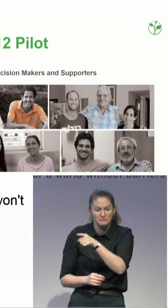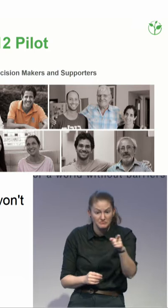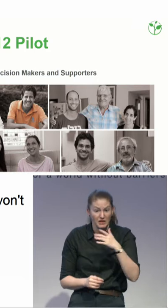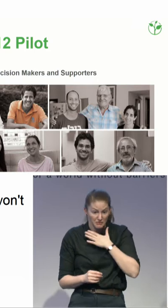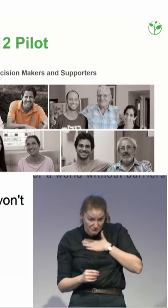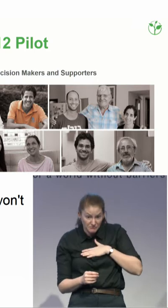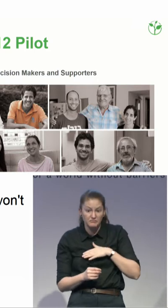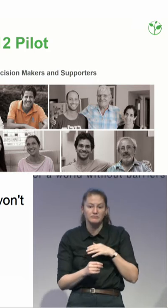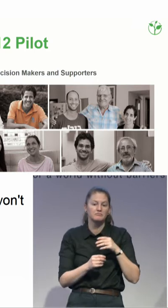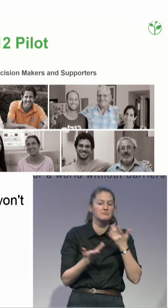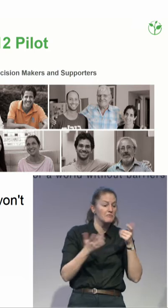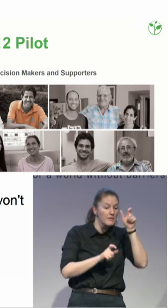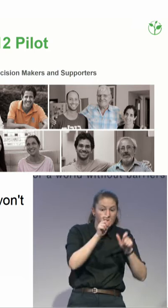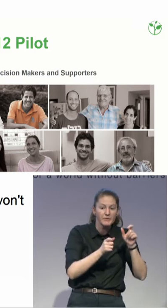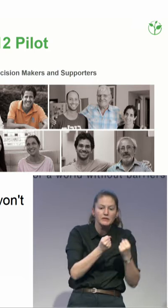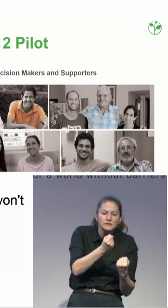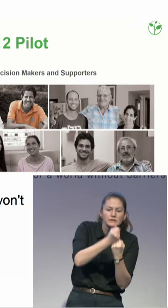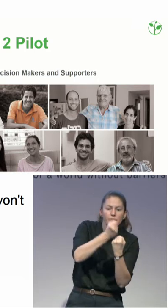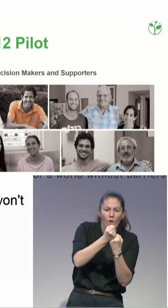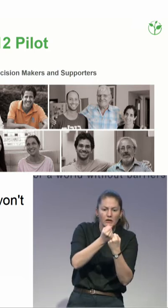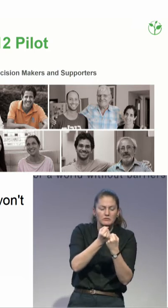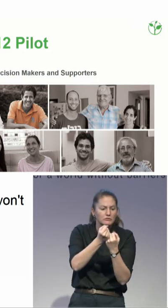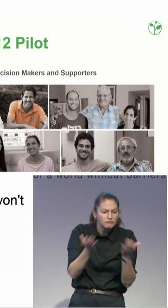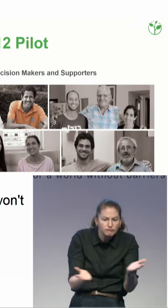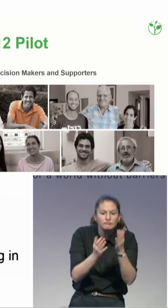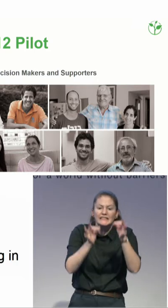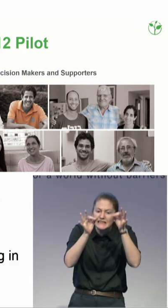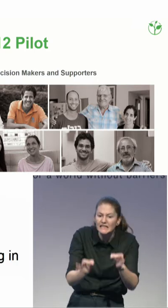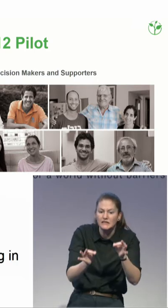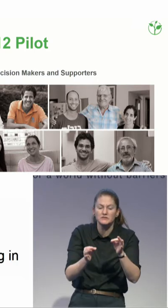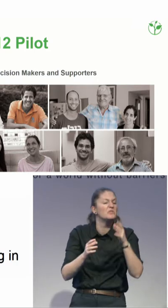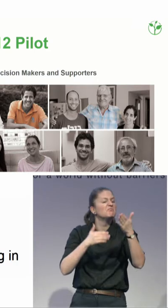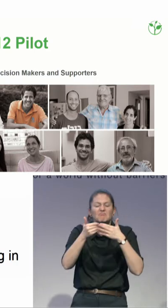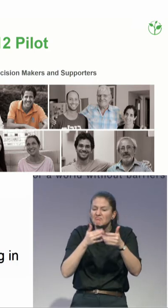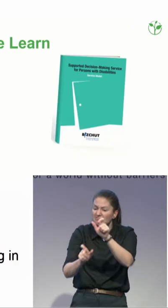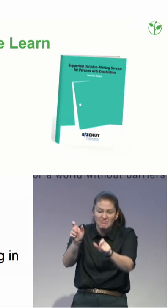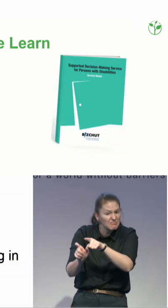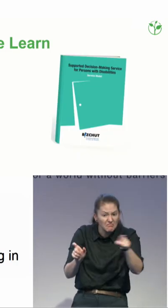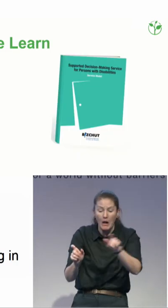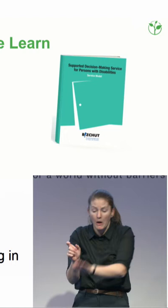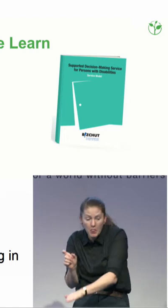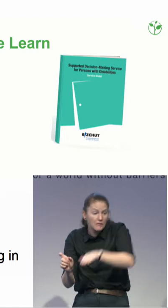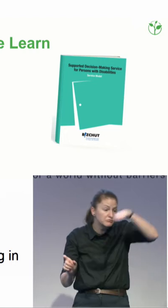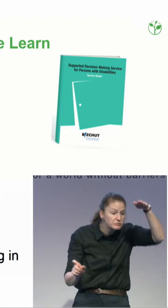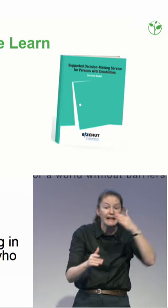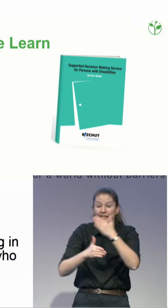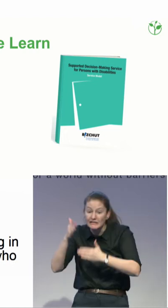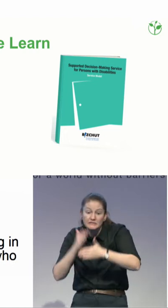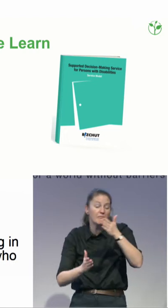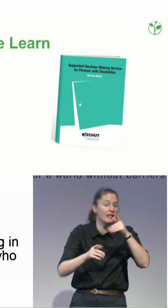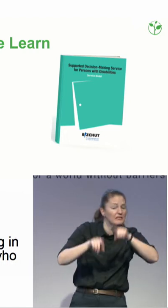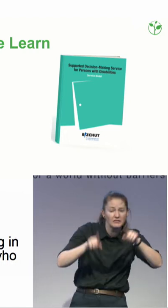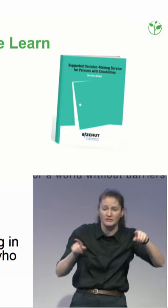all situations of life, 22 people who received the support. And what did we learn at the end of the pilot?